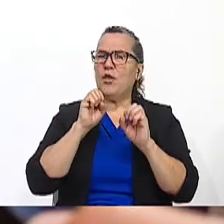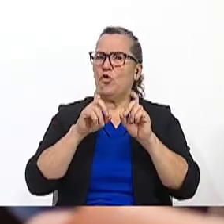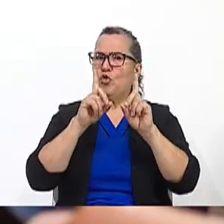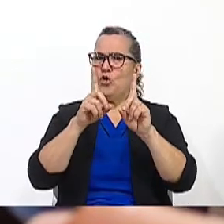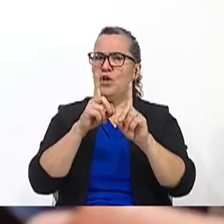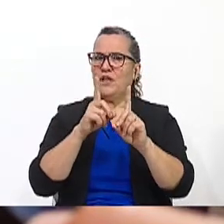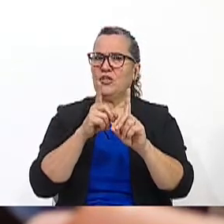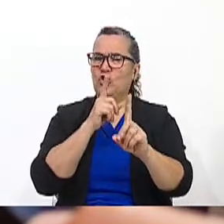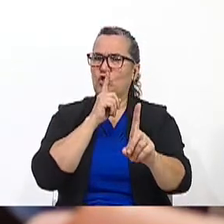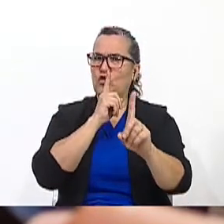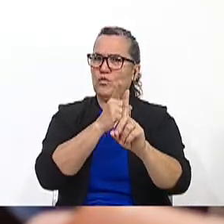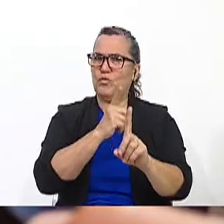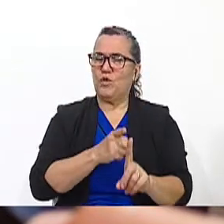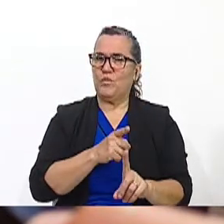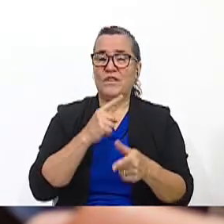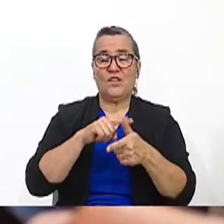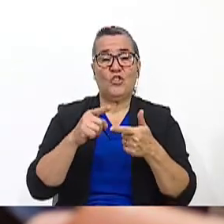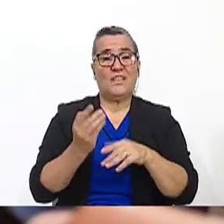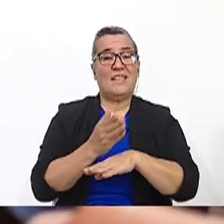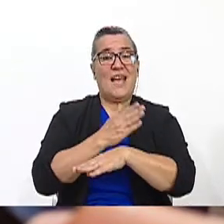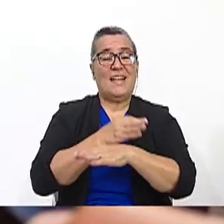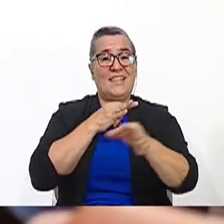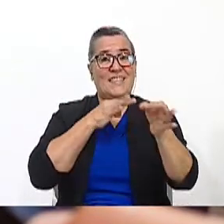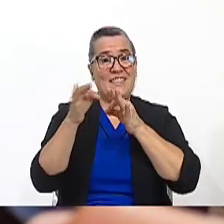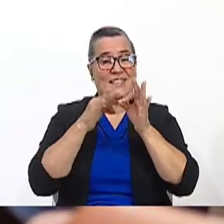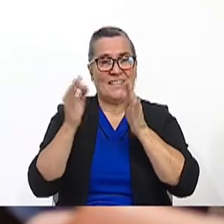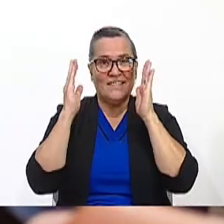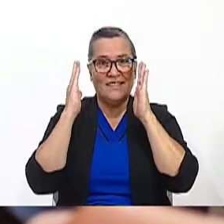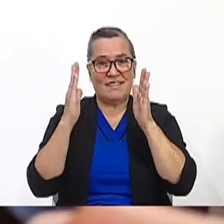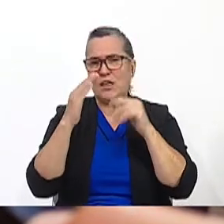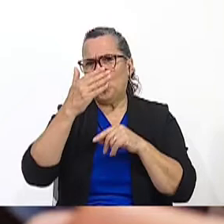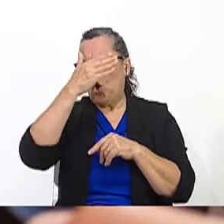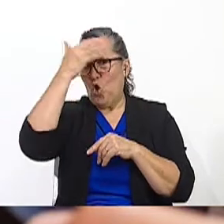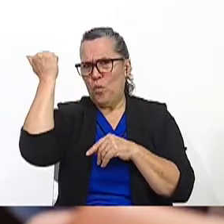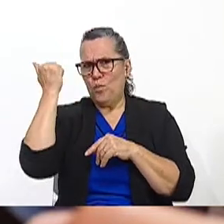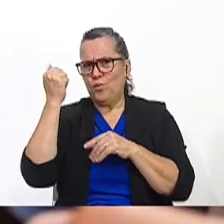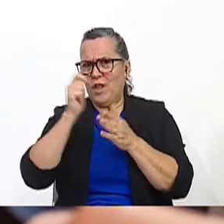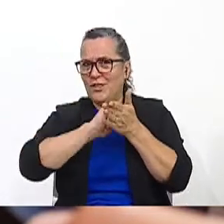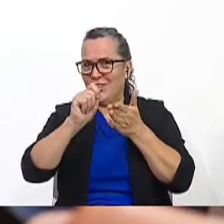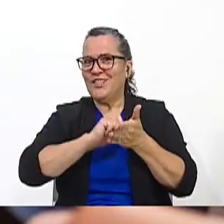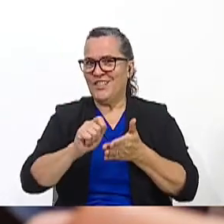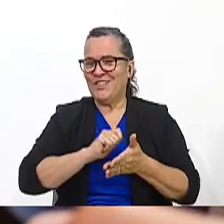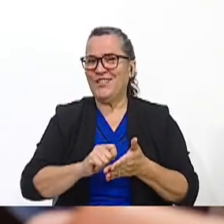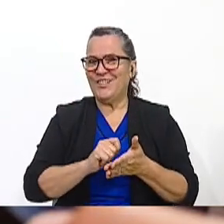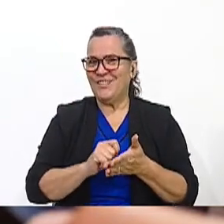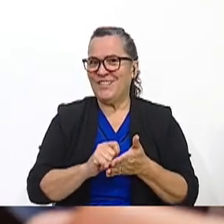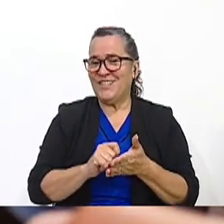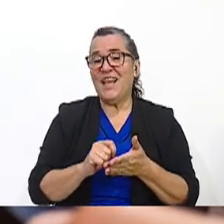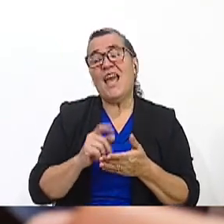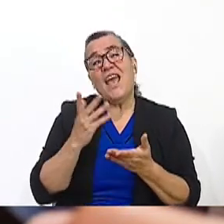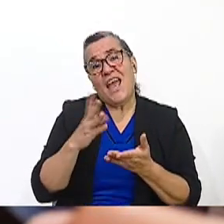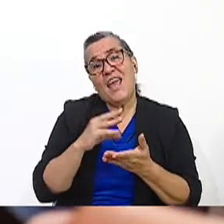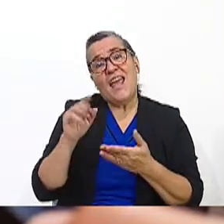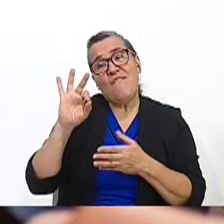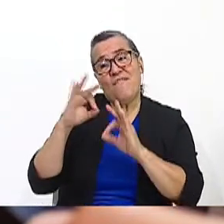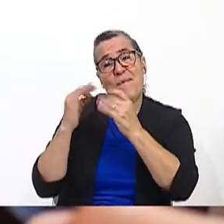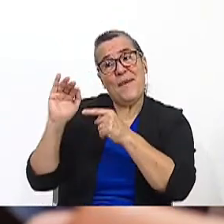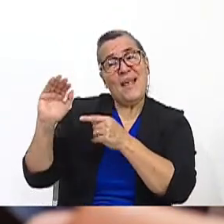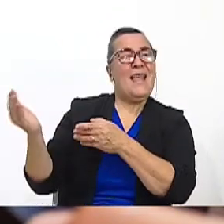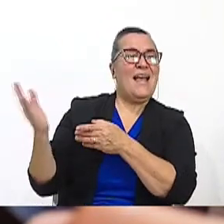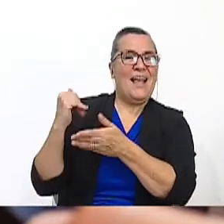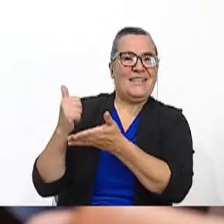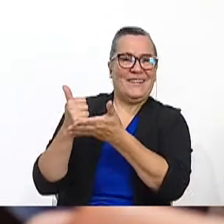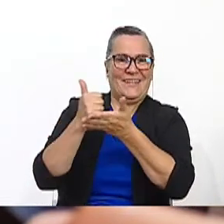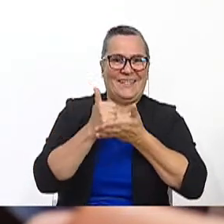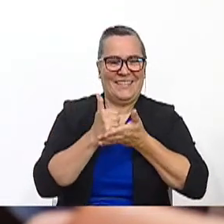before let's pay attention to the instructions and do not forget to take notes. Right. And ask for ask your family for help.